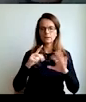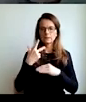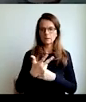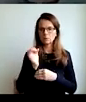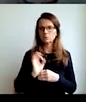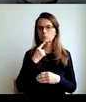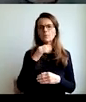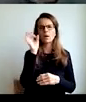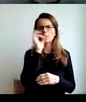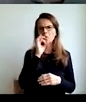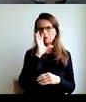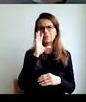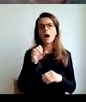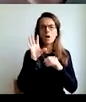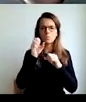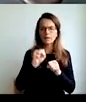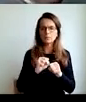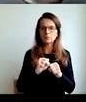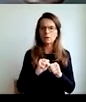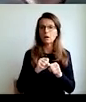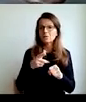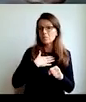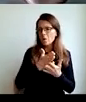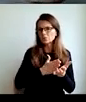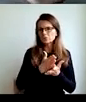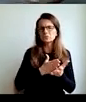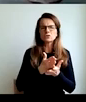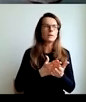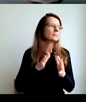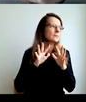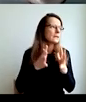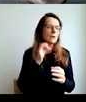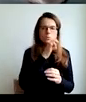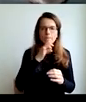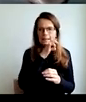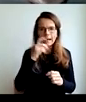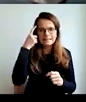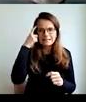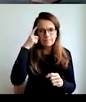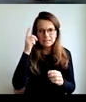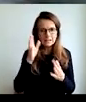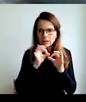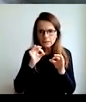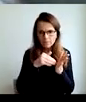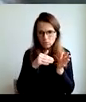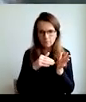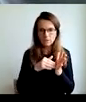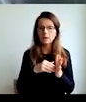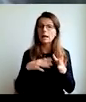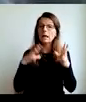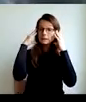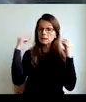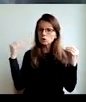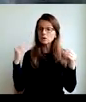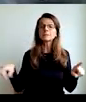% of people say, no, no one would notice that my job is no longer done.